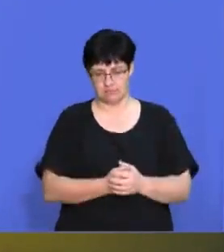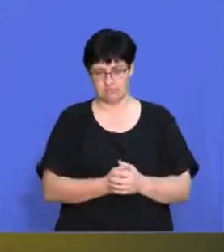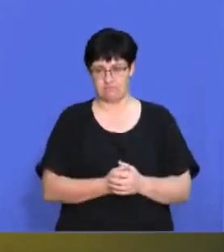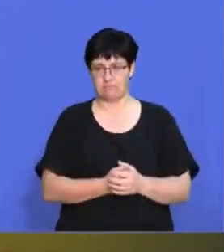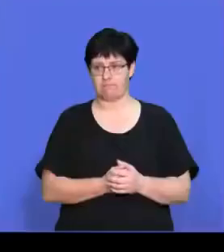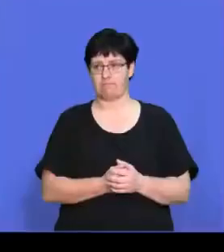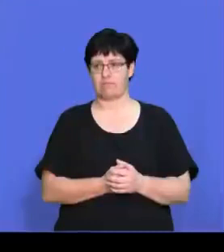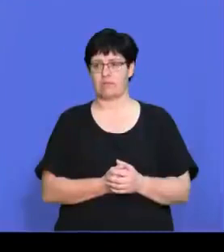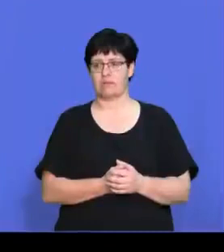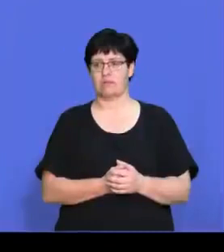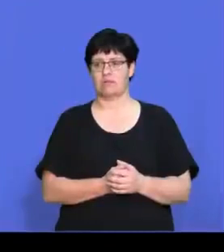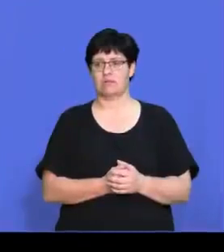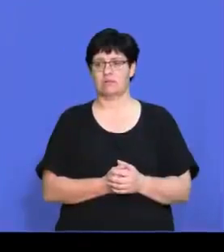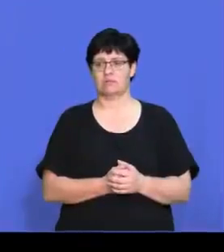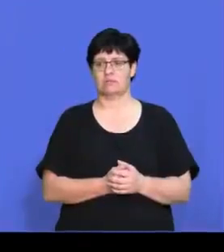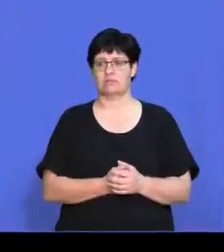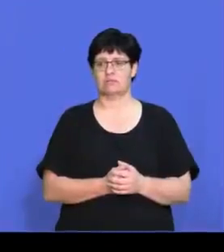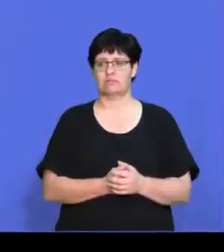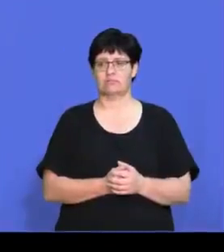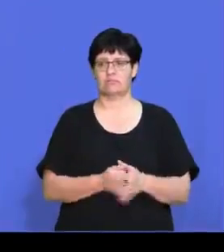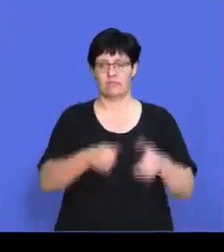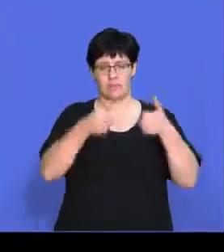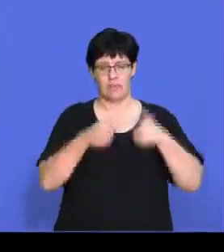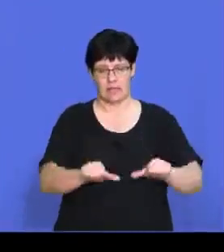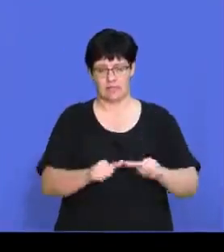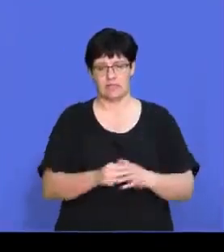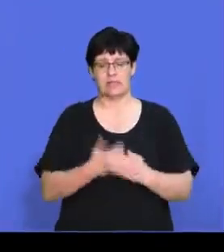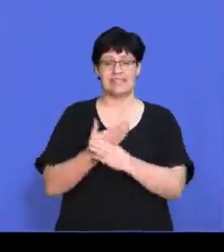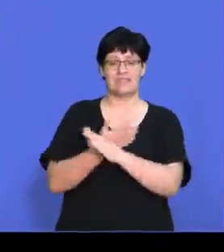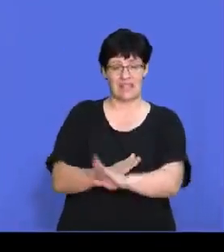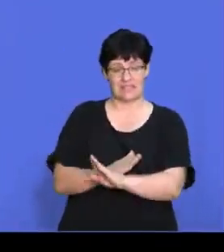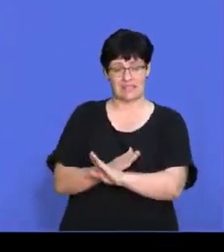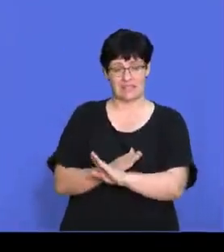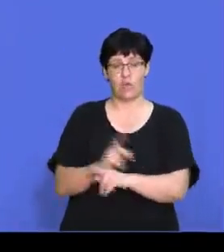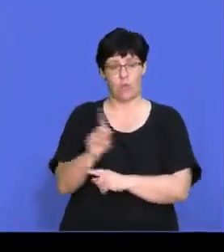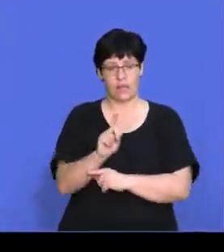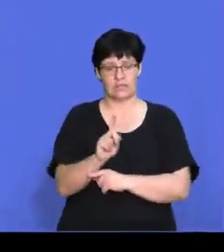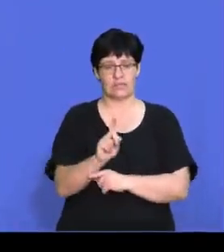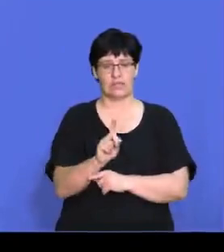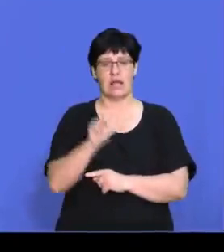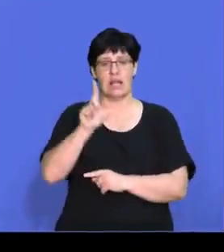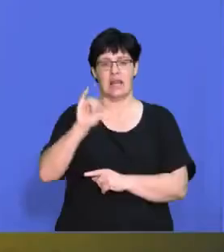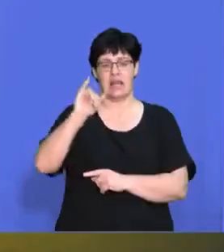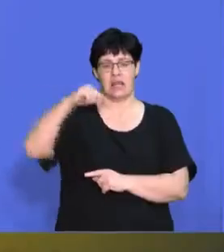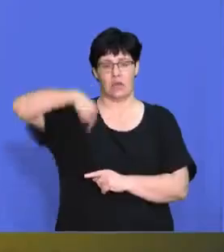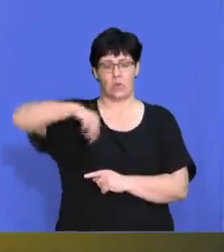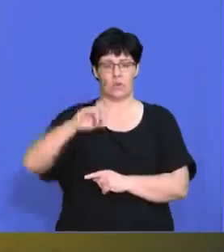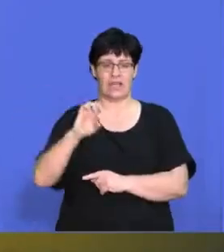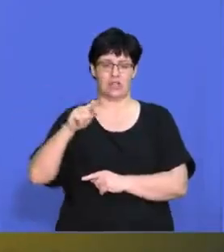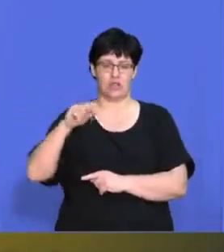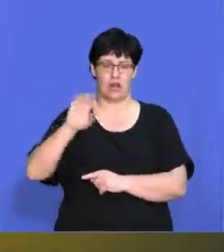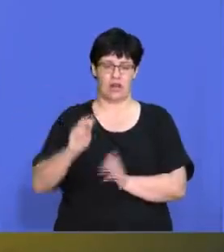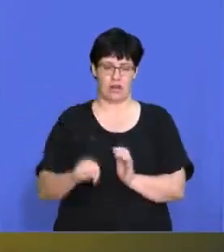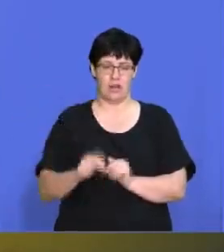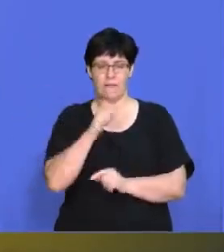All right. Now, the next defensive strategy we have is liquidation. Now, liquidation is